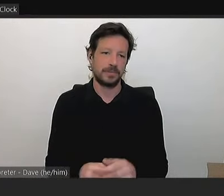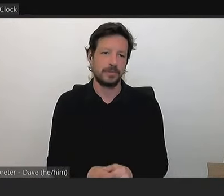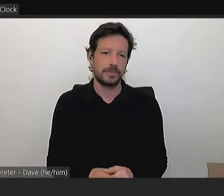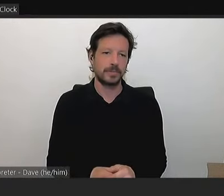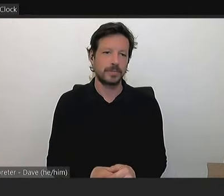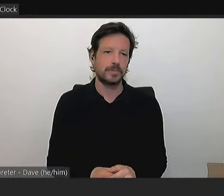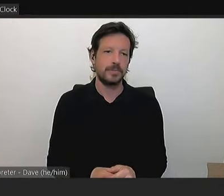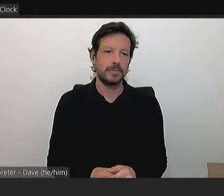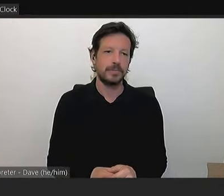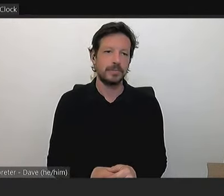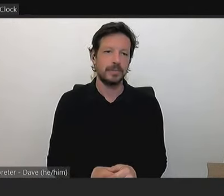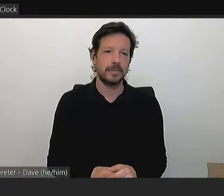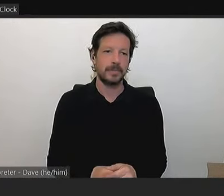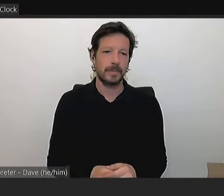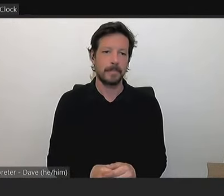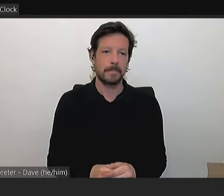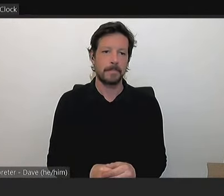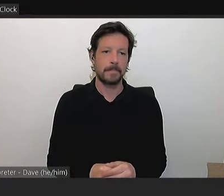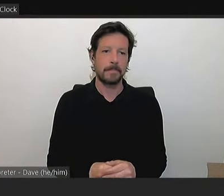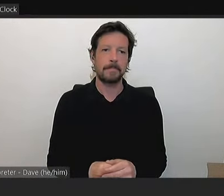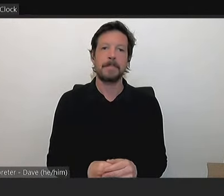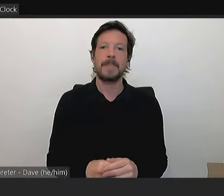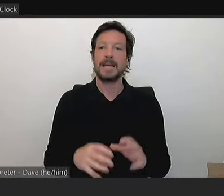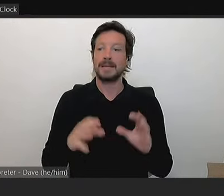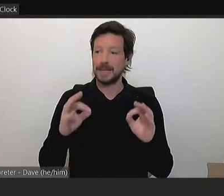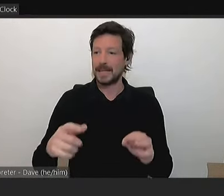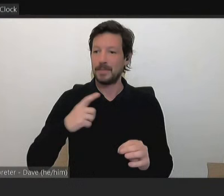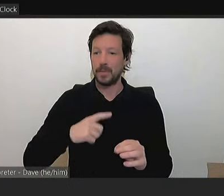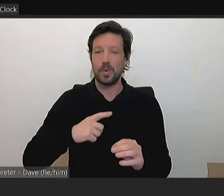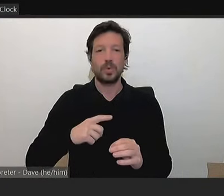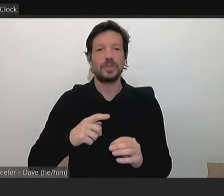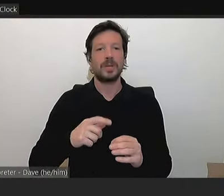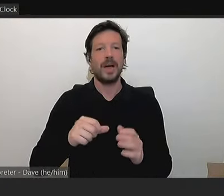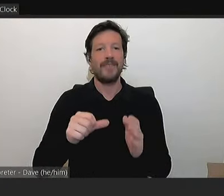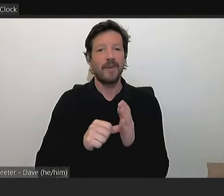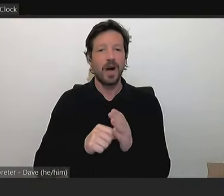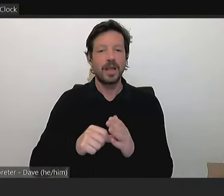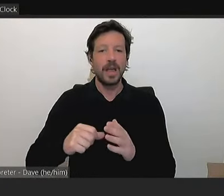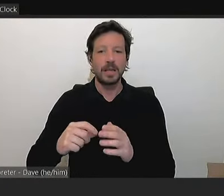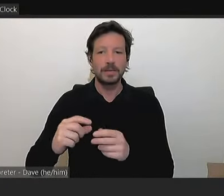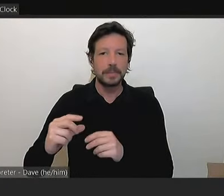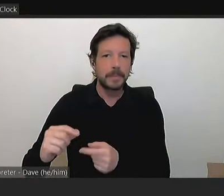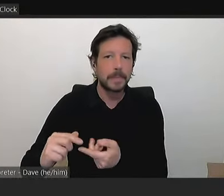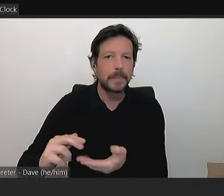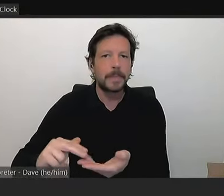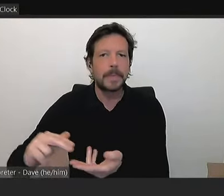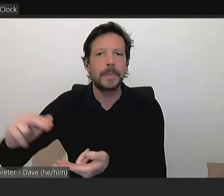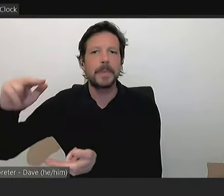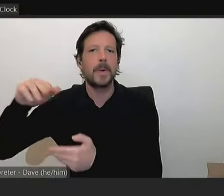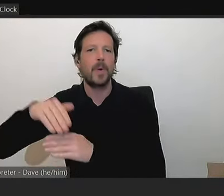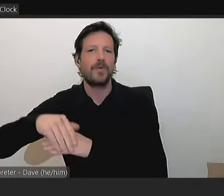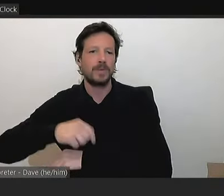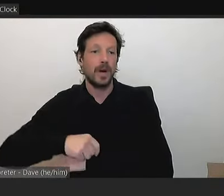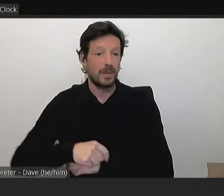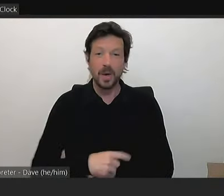especially when you talk about compounding finances. It's a big ticket item. It's $1.6 million.